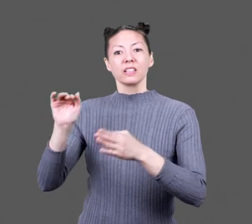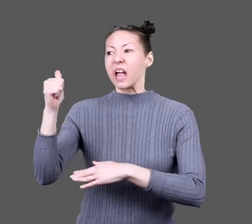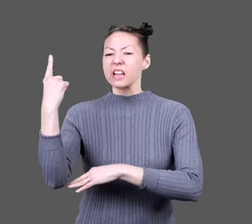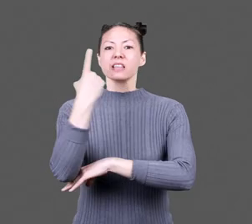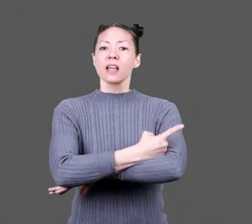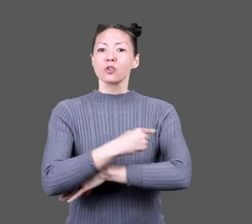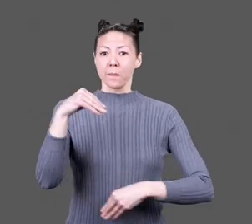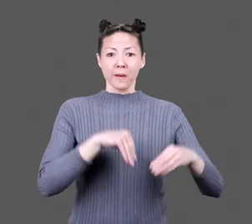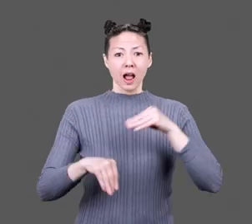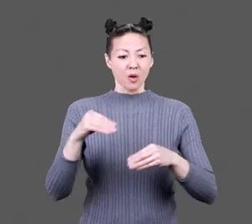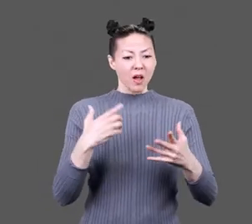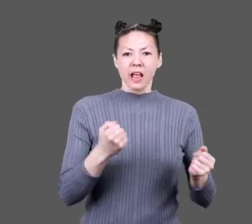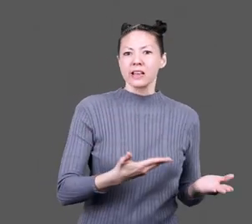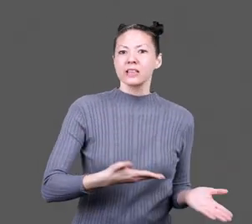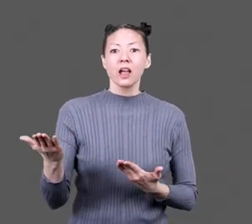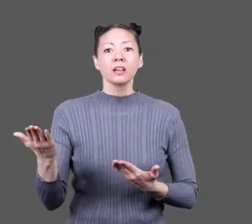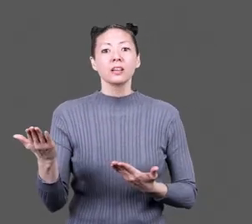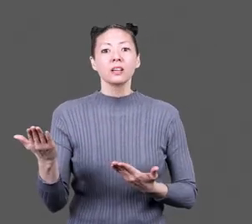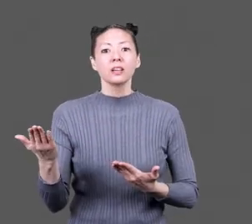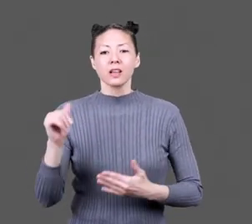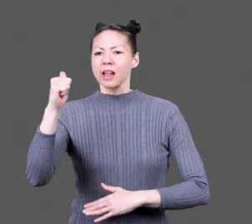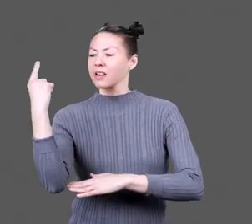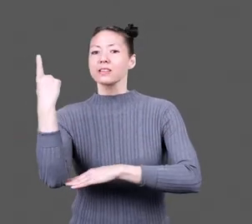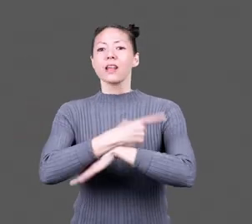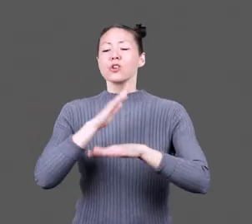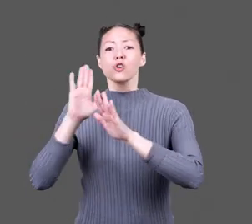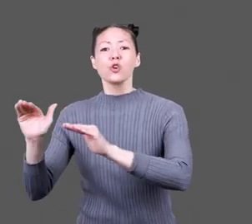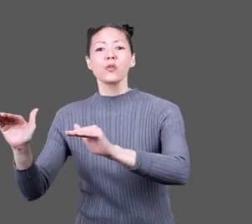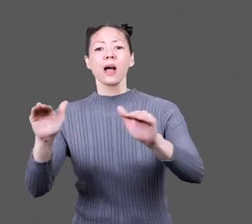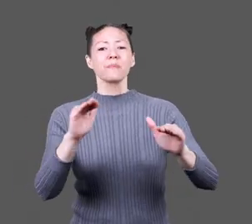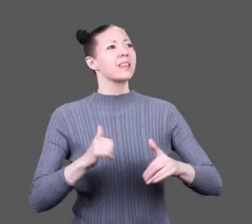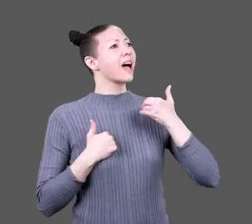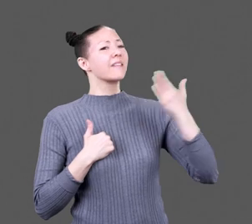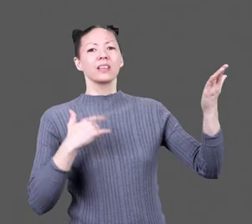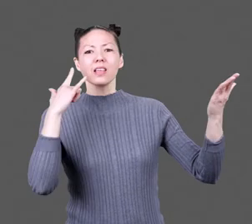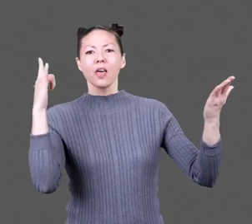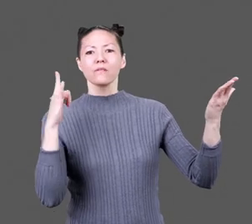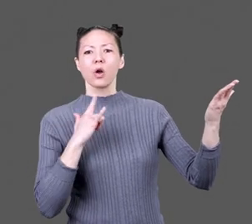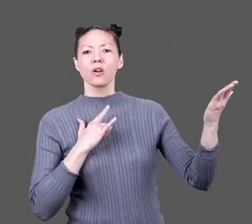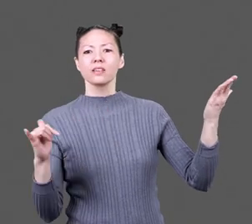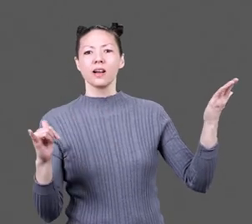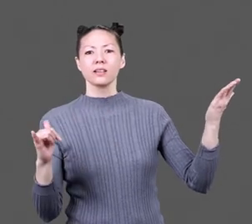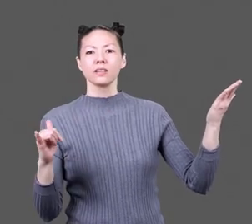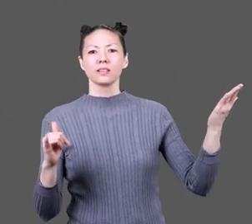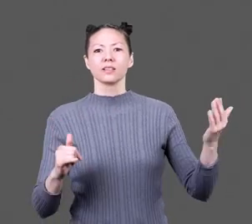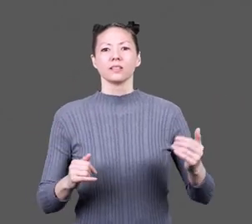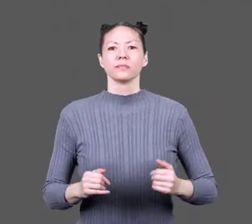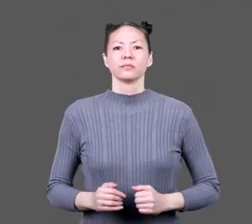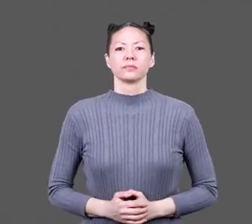home. 10 days to pack what we could carry. 10 days to say goodbye to our life in California.